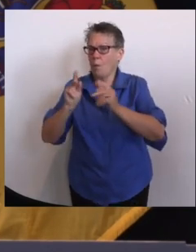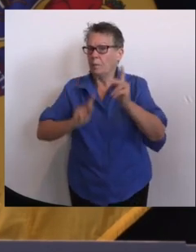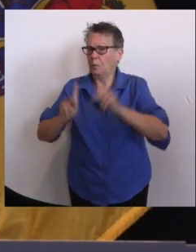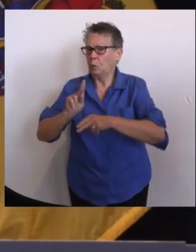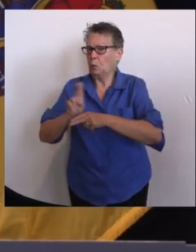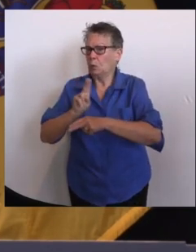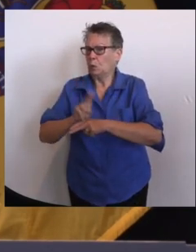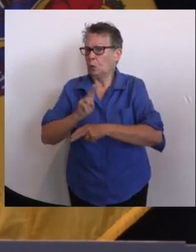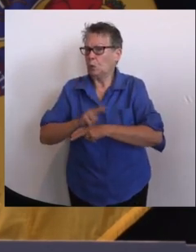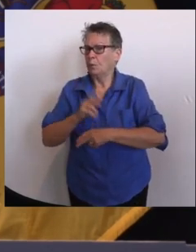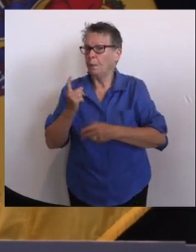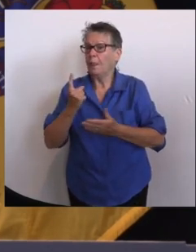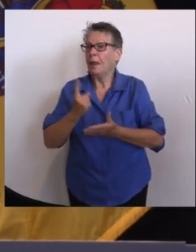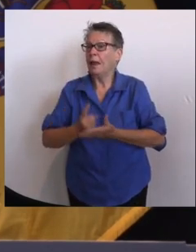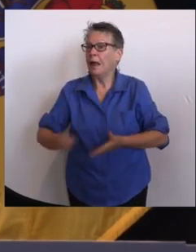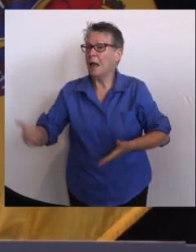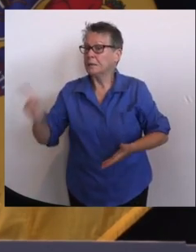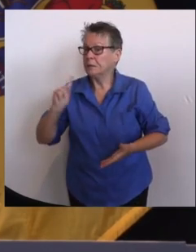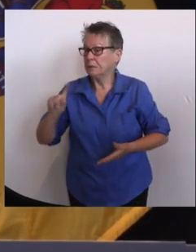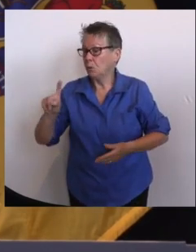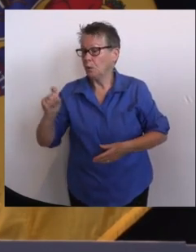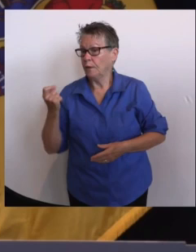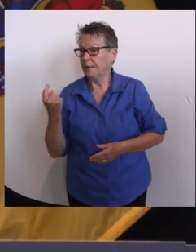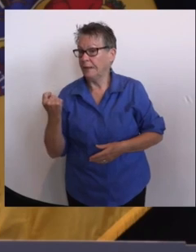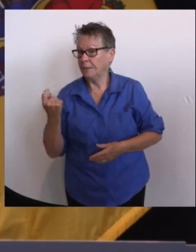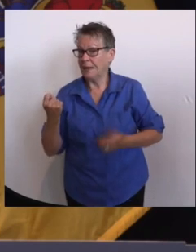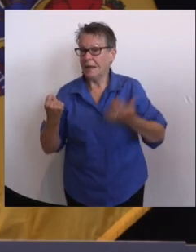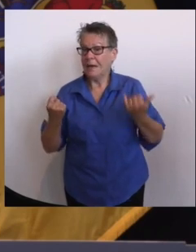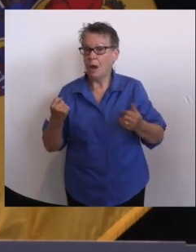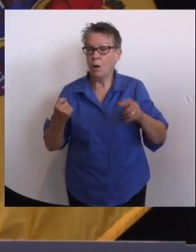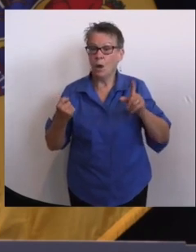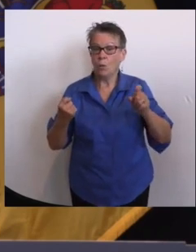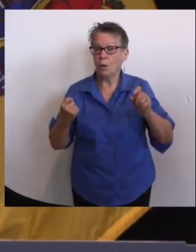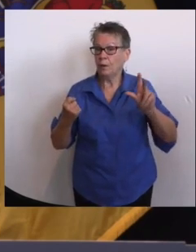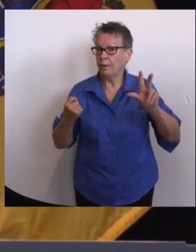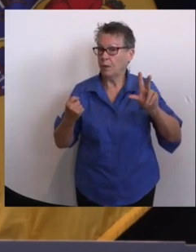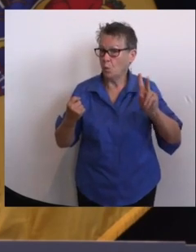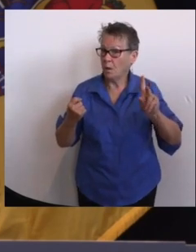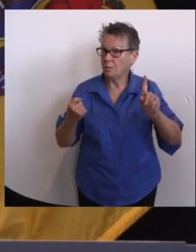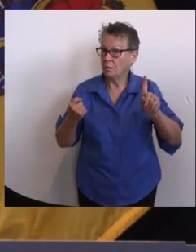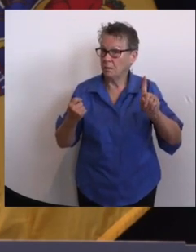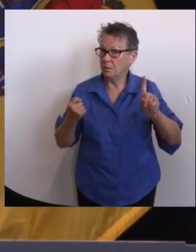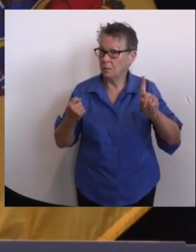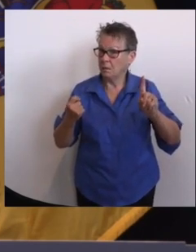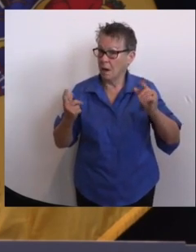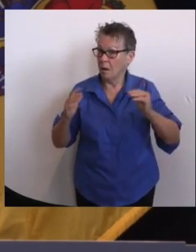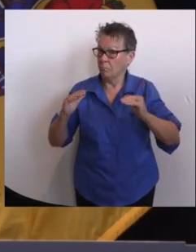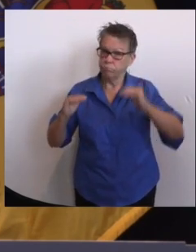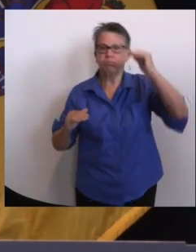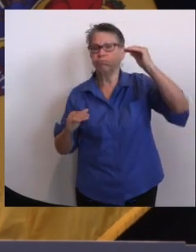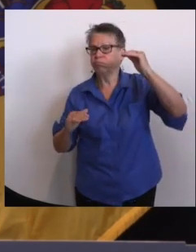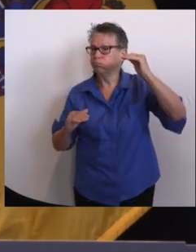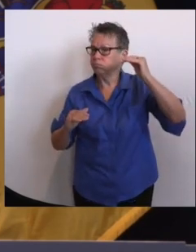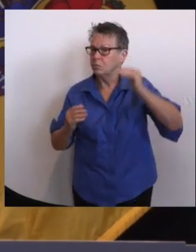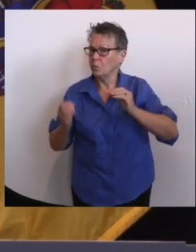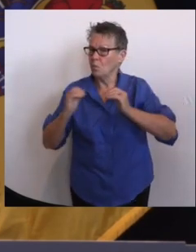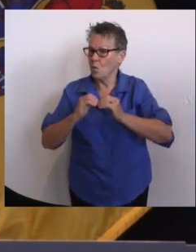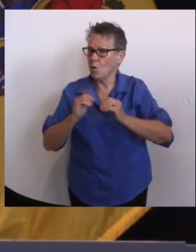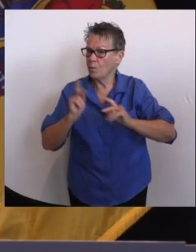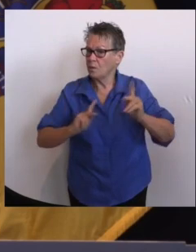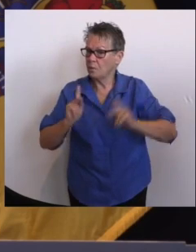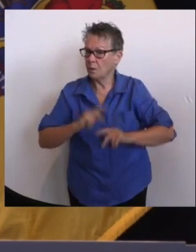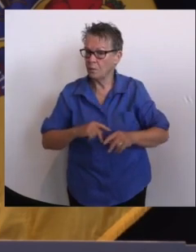by any measure dramatically. So, Judy, any comments or in on testing capacity, ability to sequence?